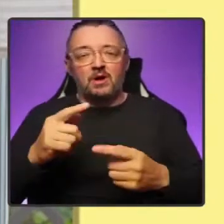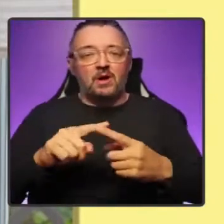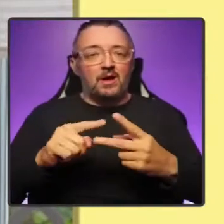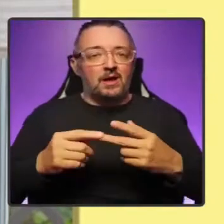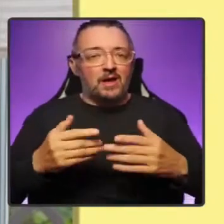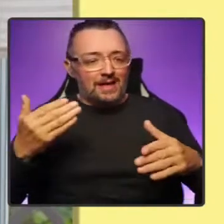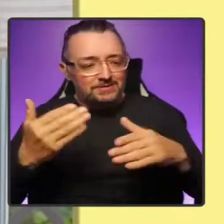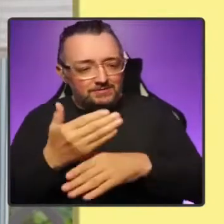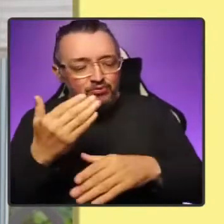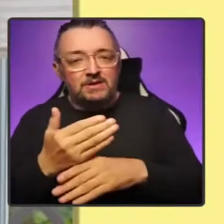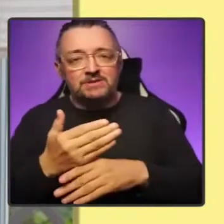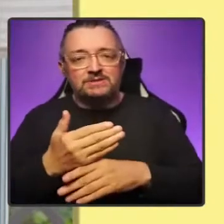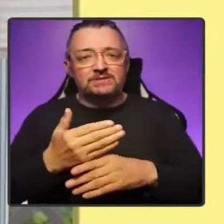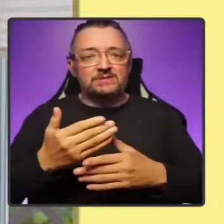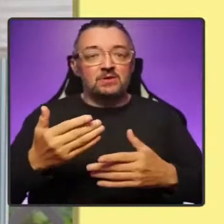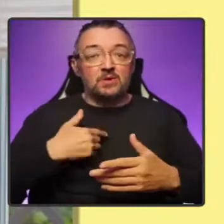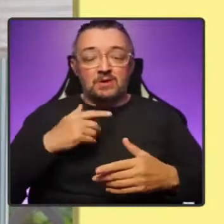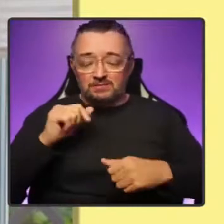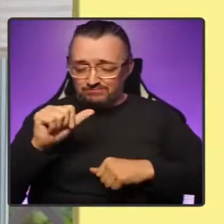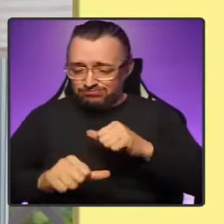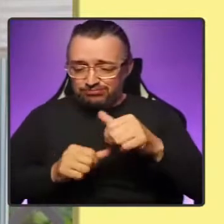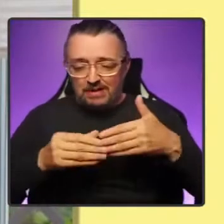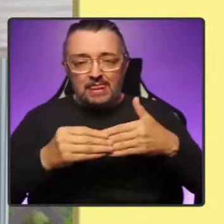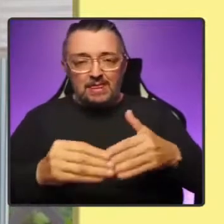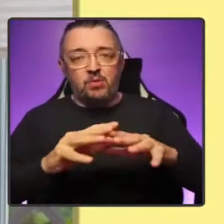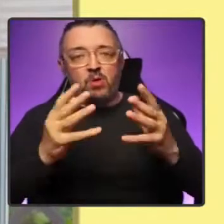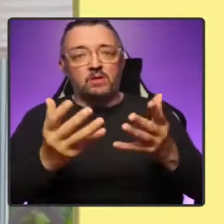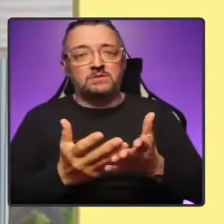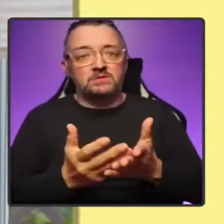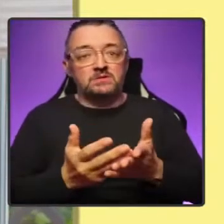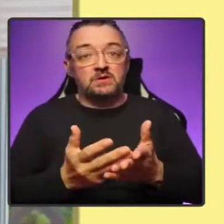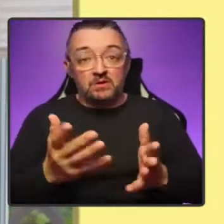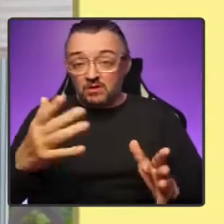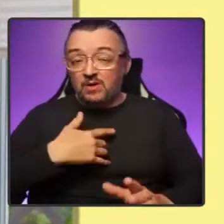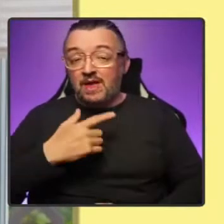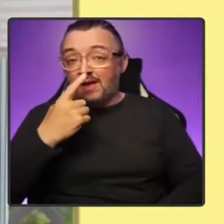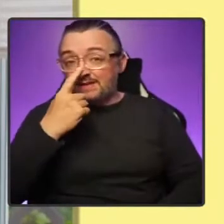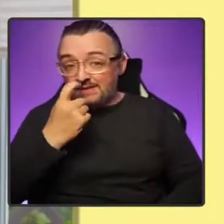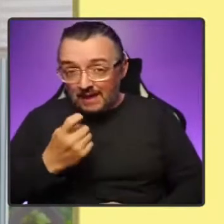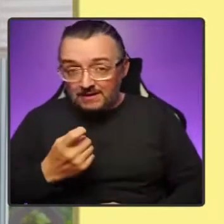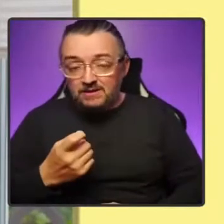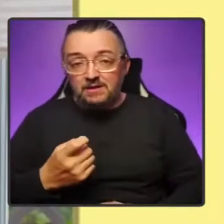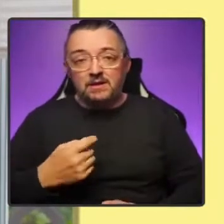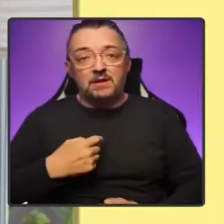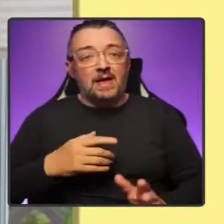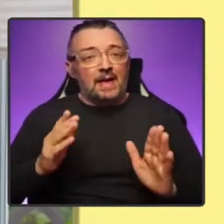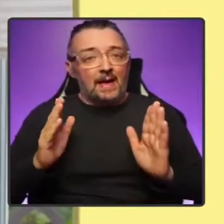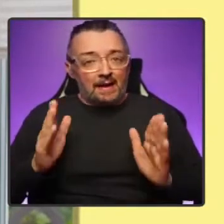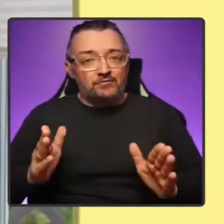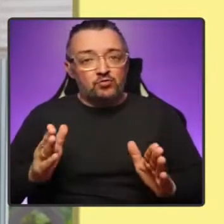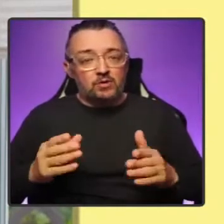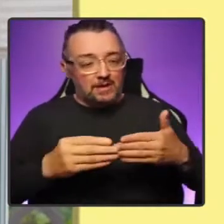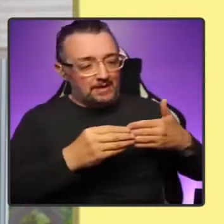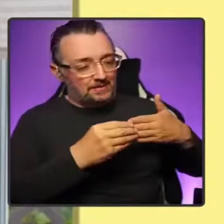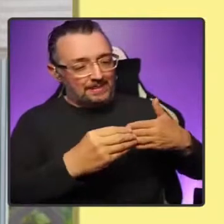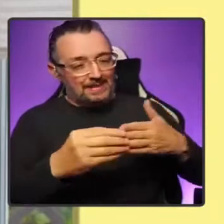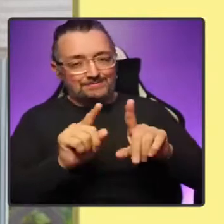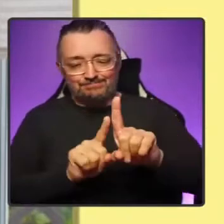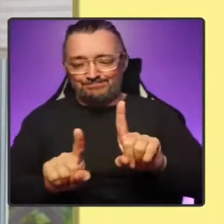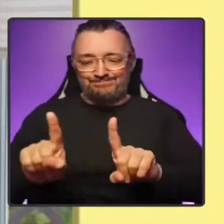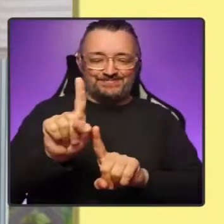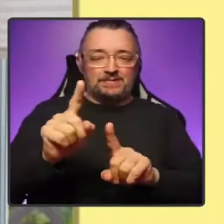the industrial age. We can and we must show that same leadership now as the world transitions